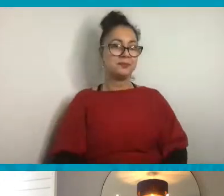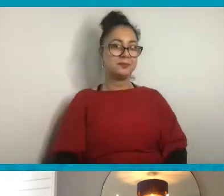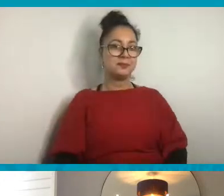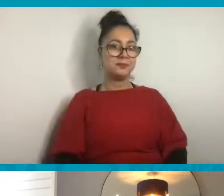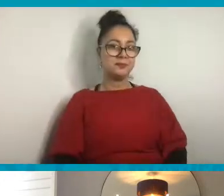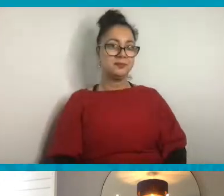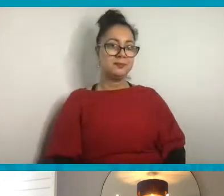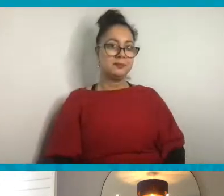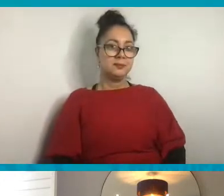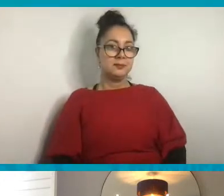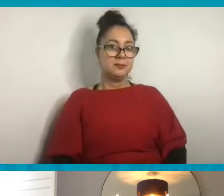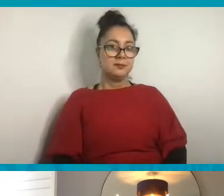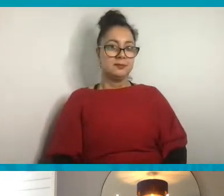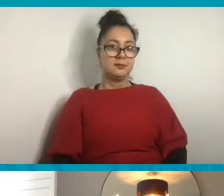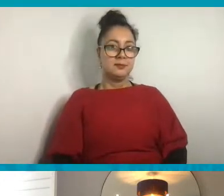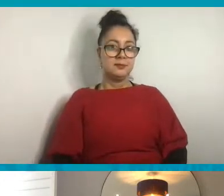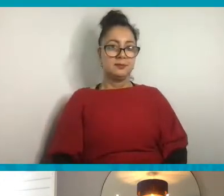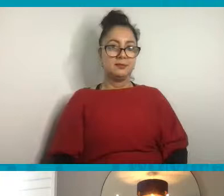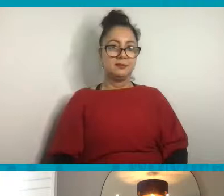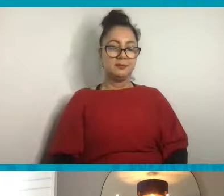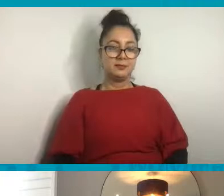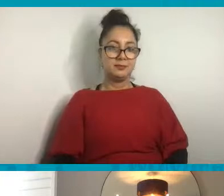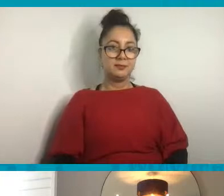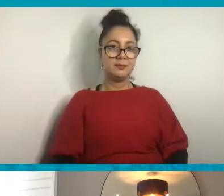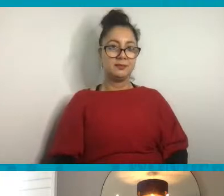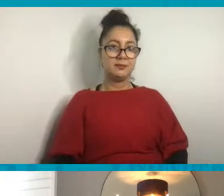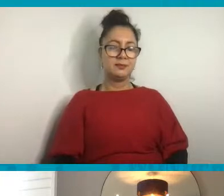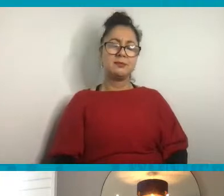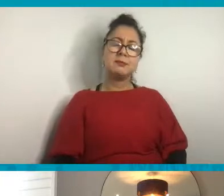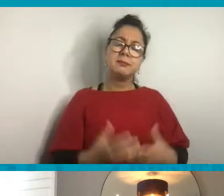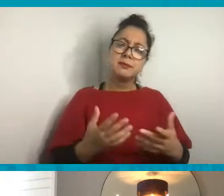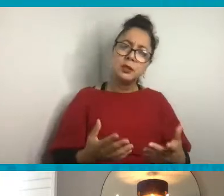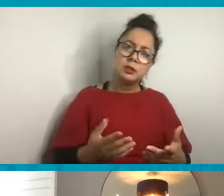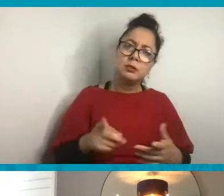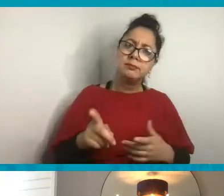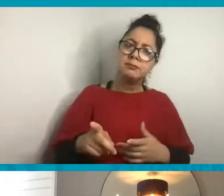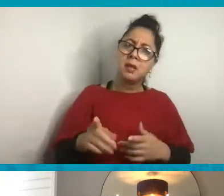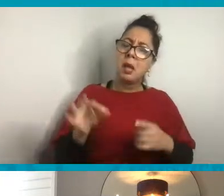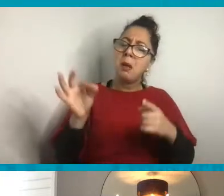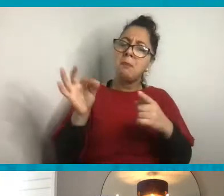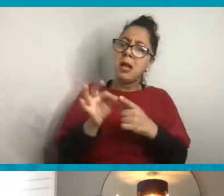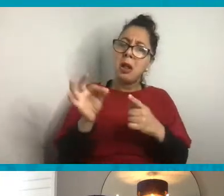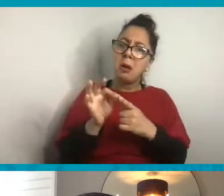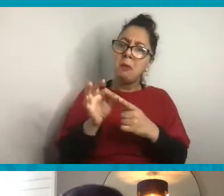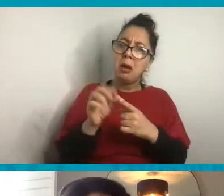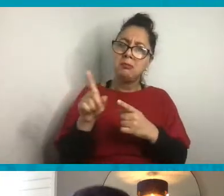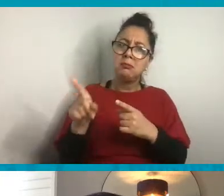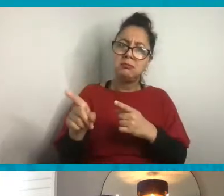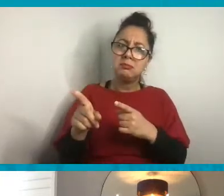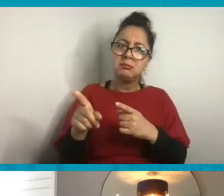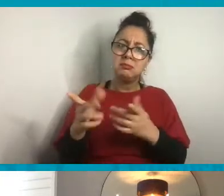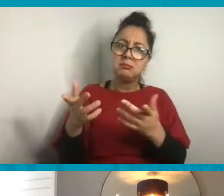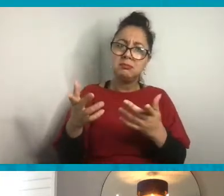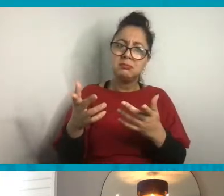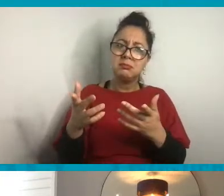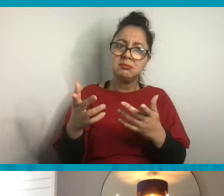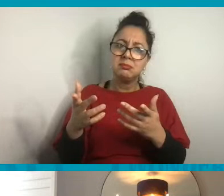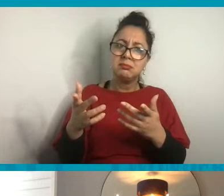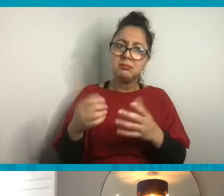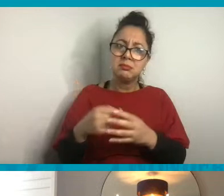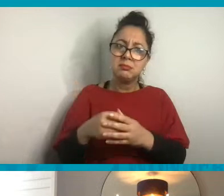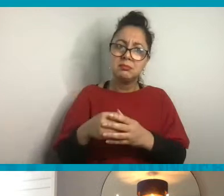would you say, Paloma, are you aiming for people not to use any energy at